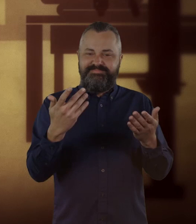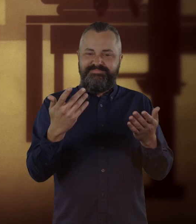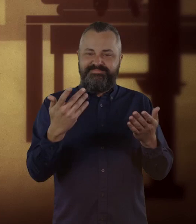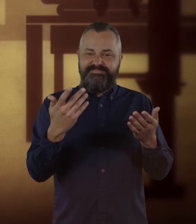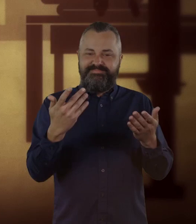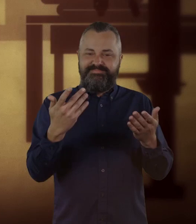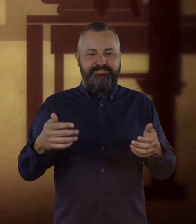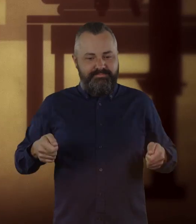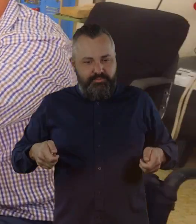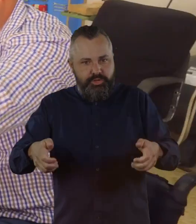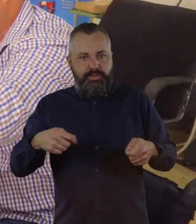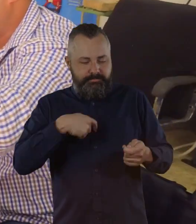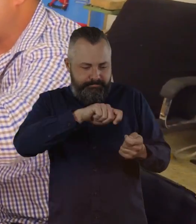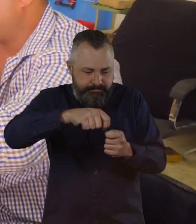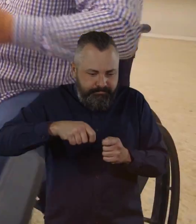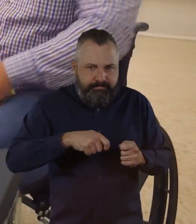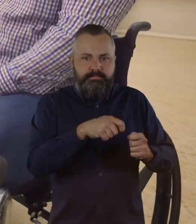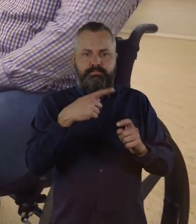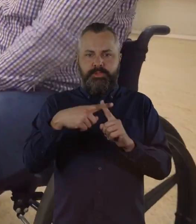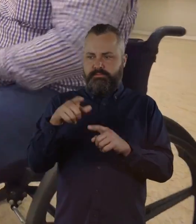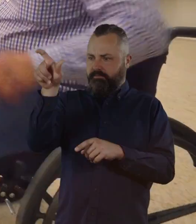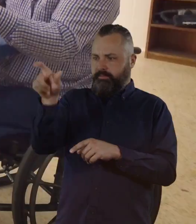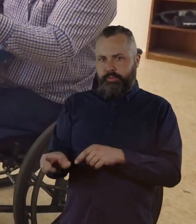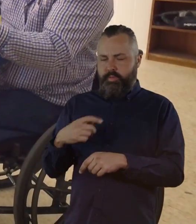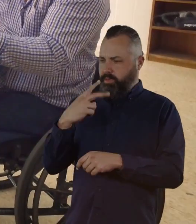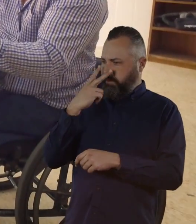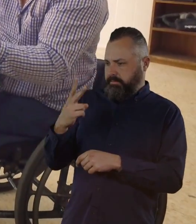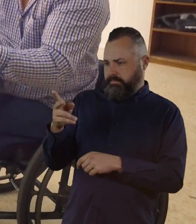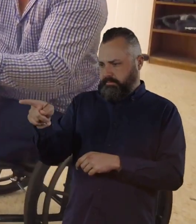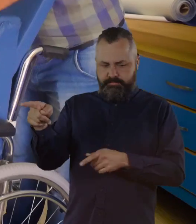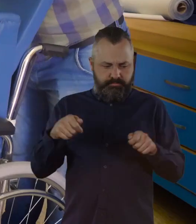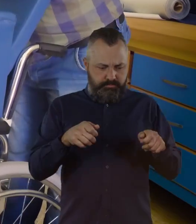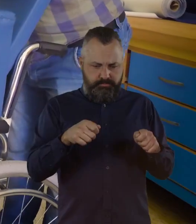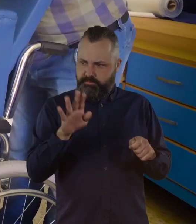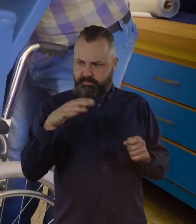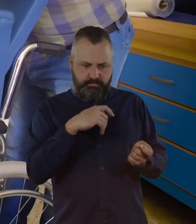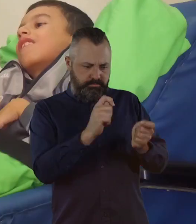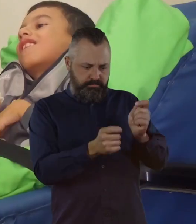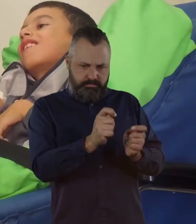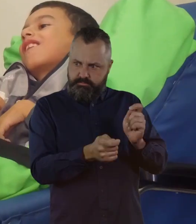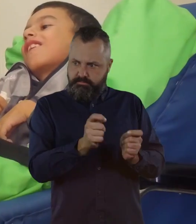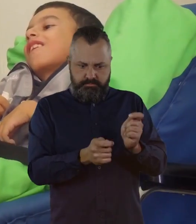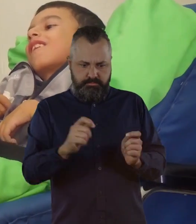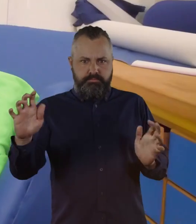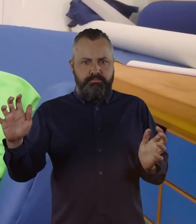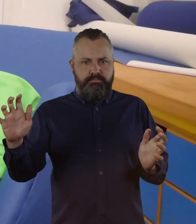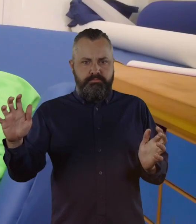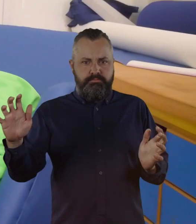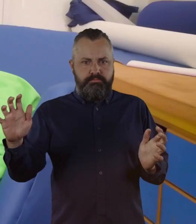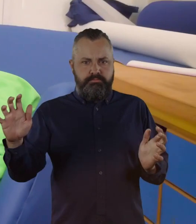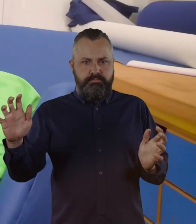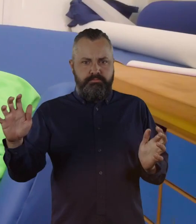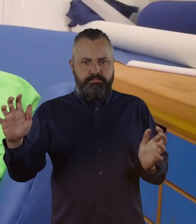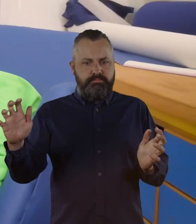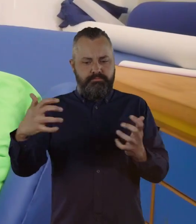scenes. We look to see what will serve the person best, and also look at their health issues. Khalid and